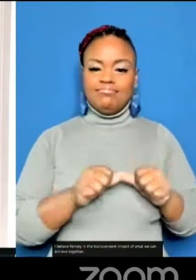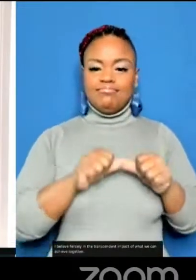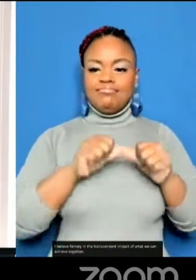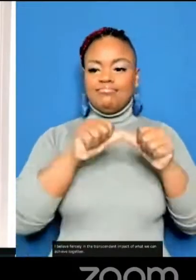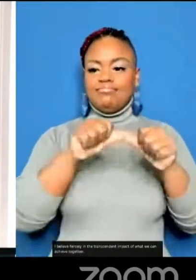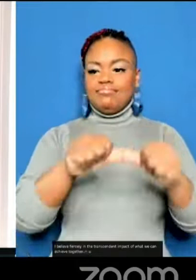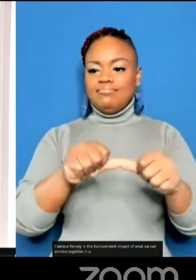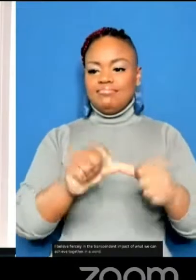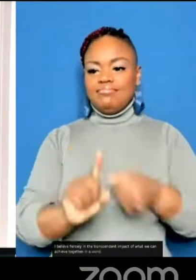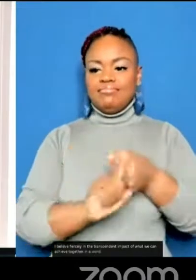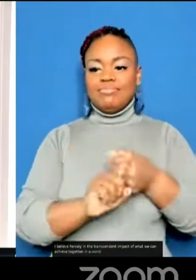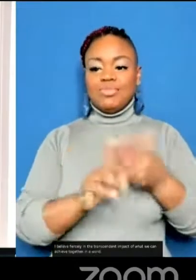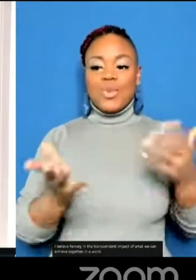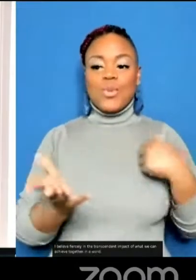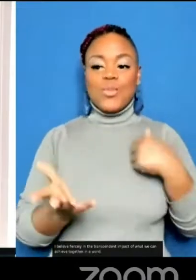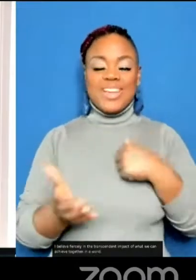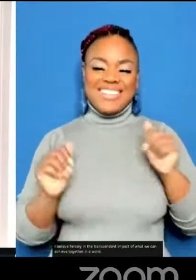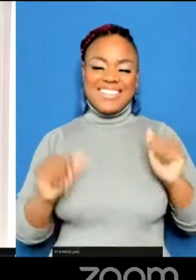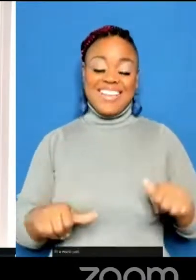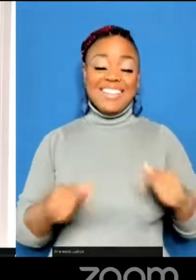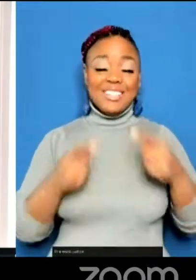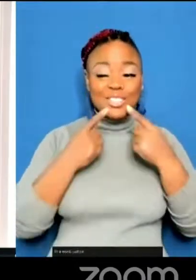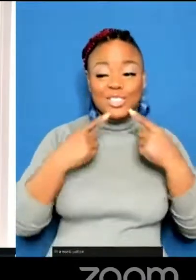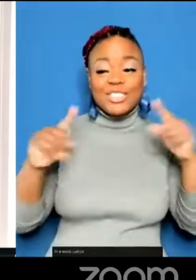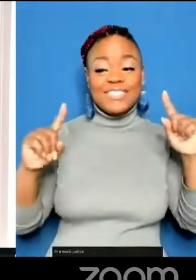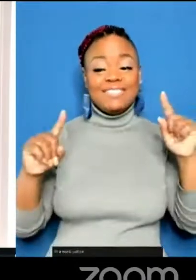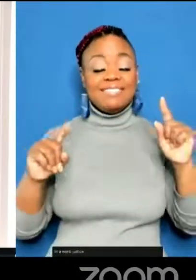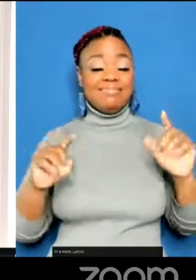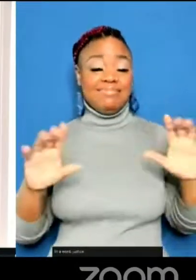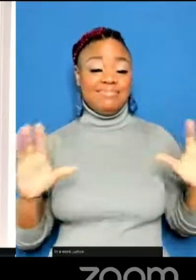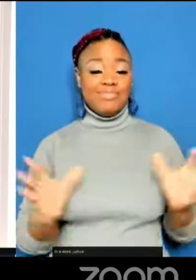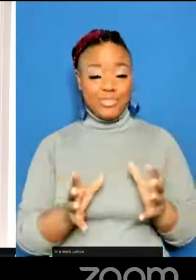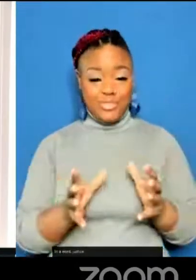In a word, justice. Dr. King